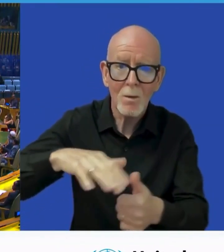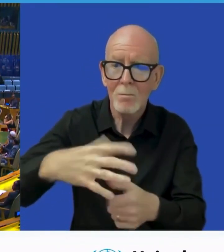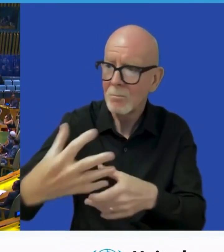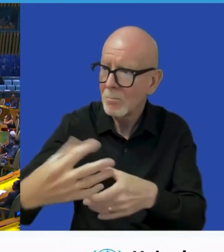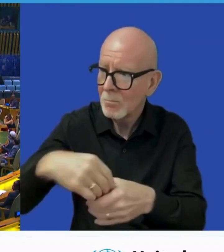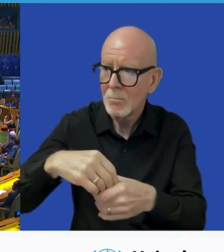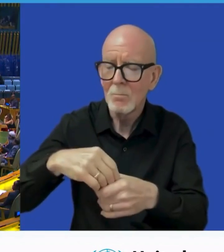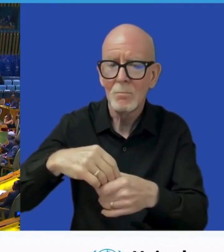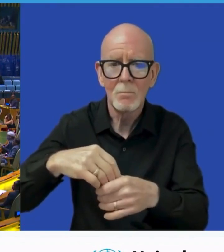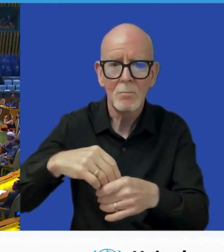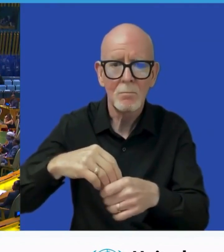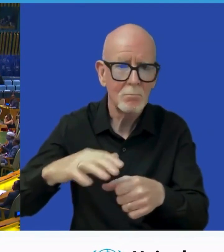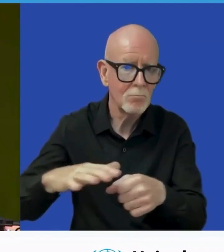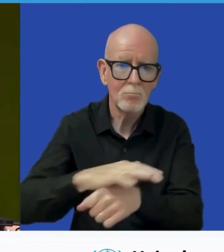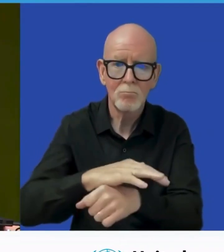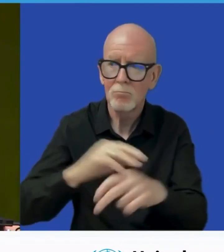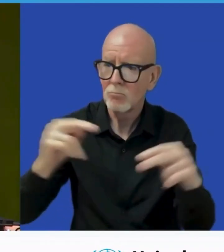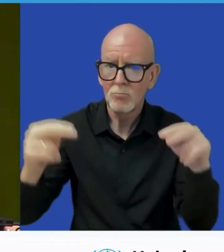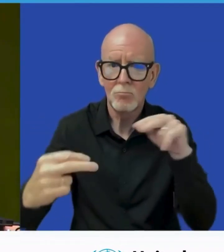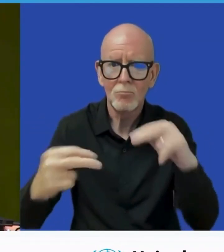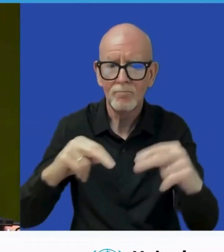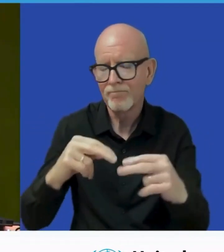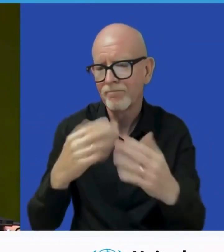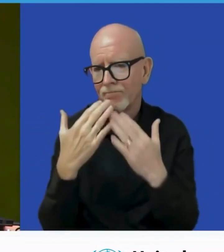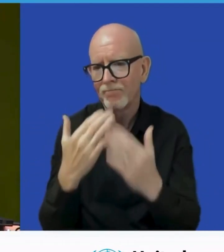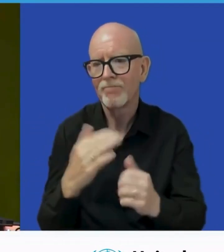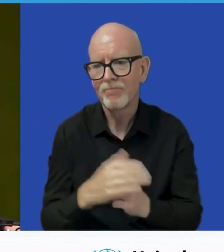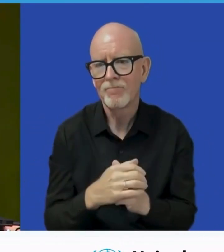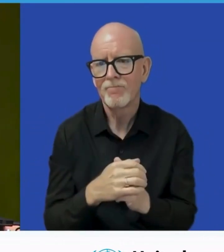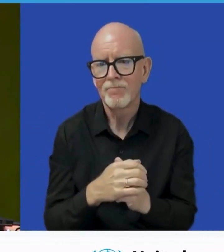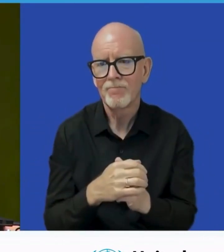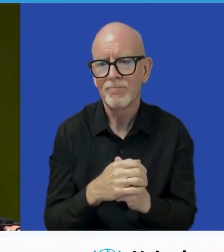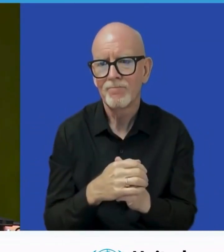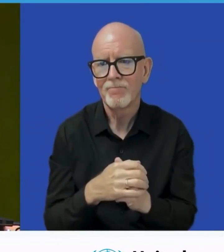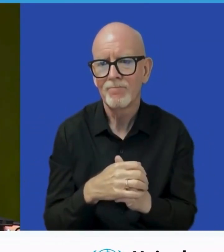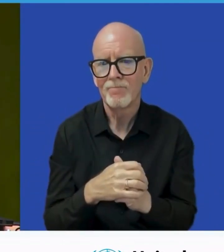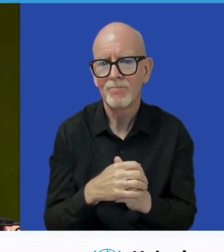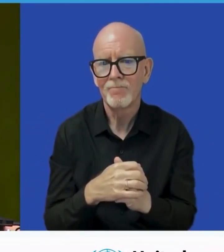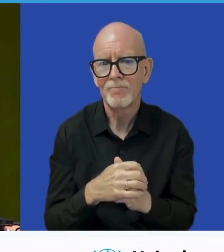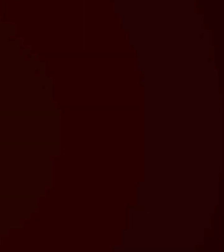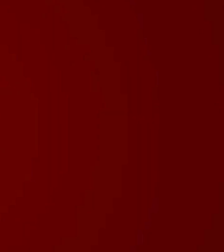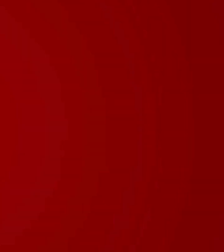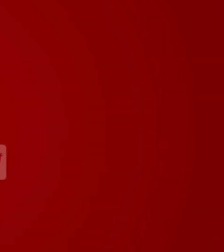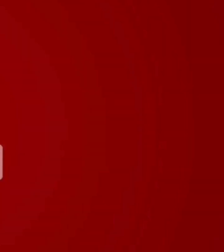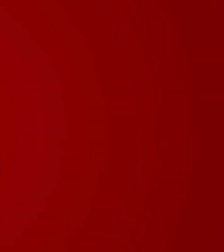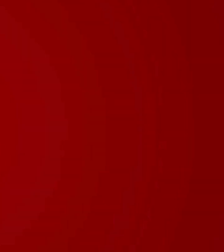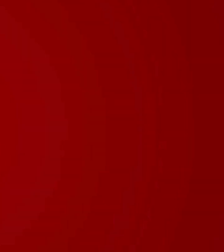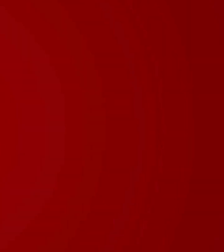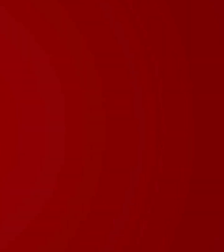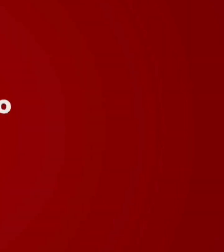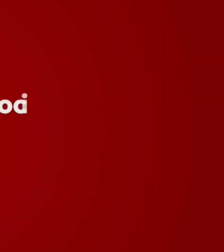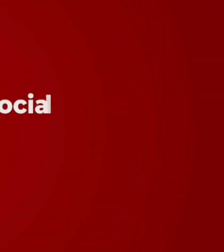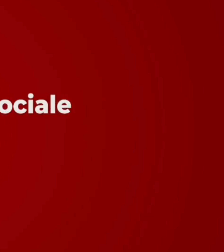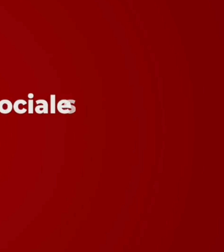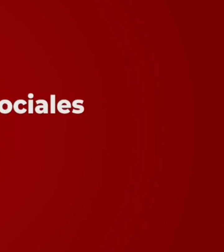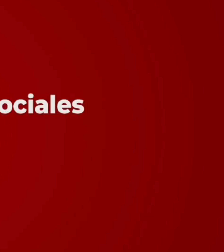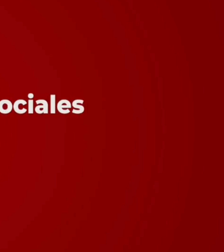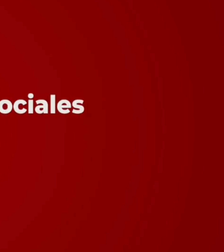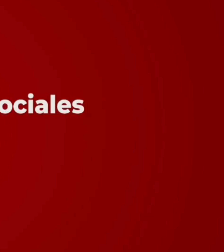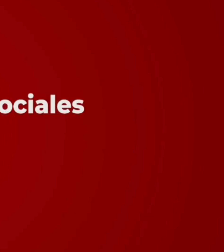I wish to thank the Ambassador from Mexico speaking on behalf of MCTA. Thank you.